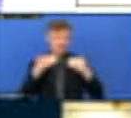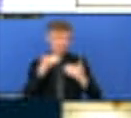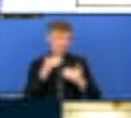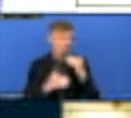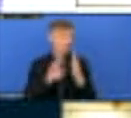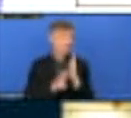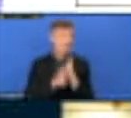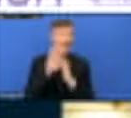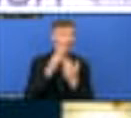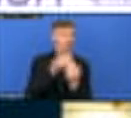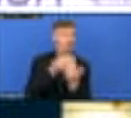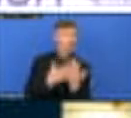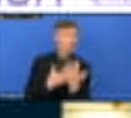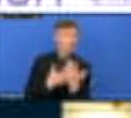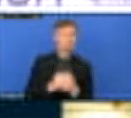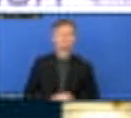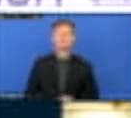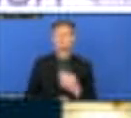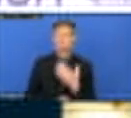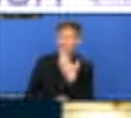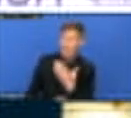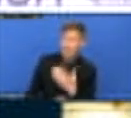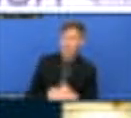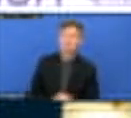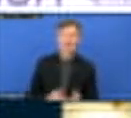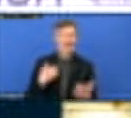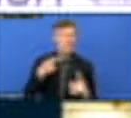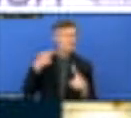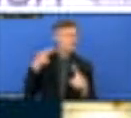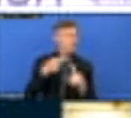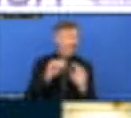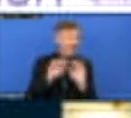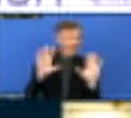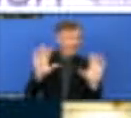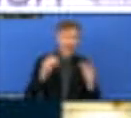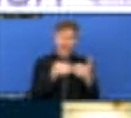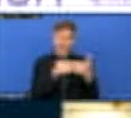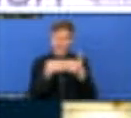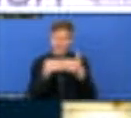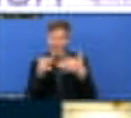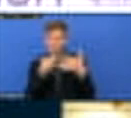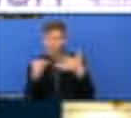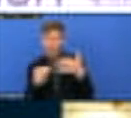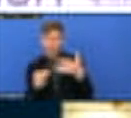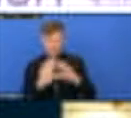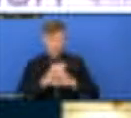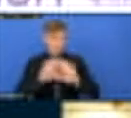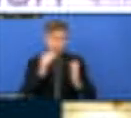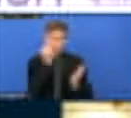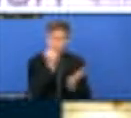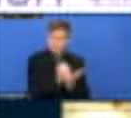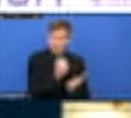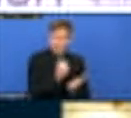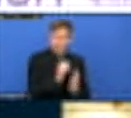point of clarification. The guidelines are done now finally. So let's, we can celebrate that. We have a very detailed Africa